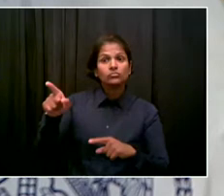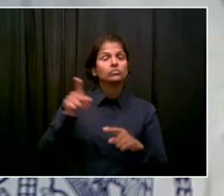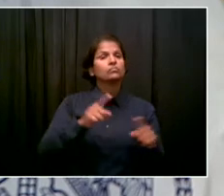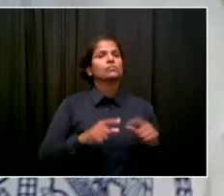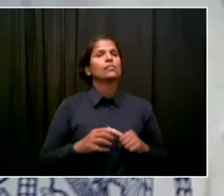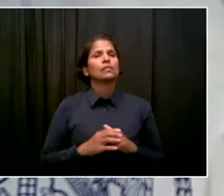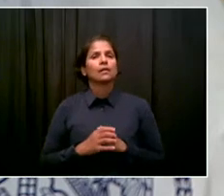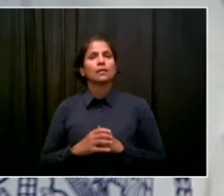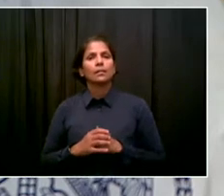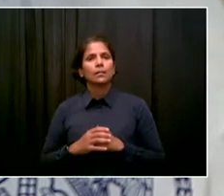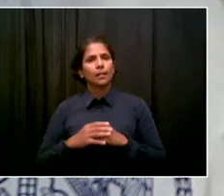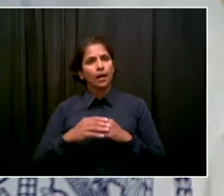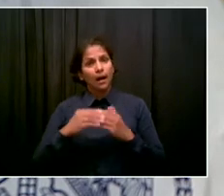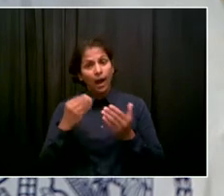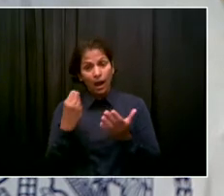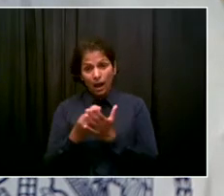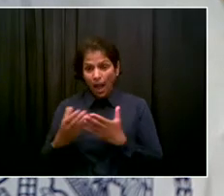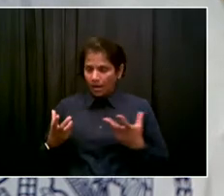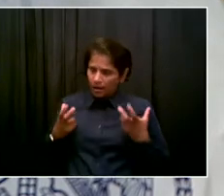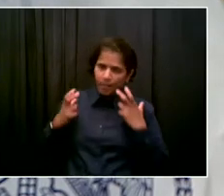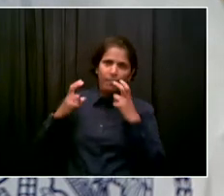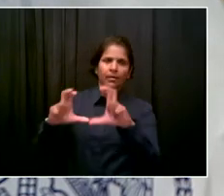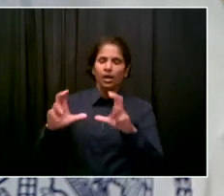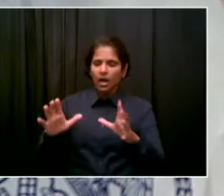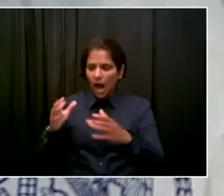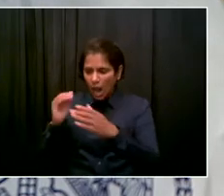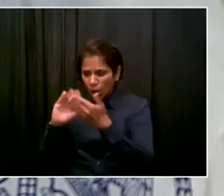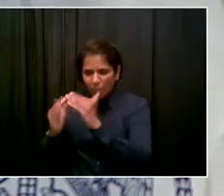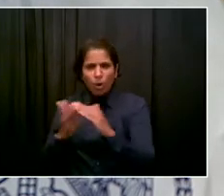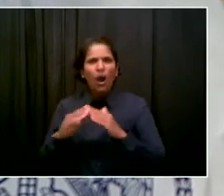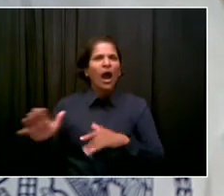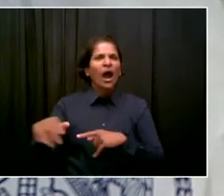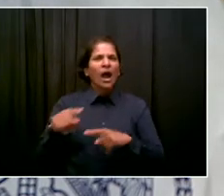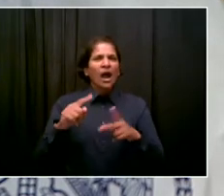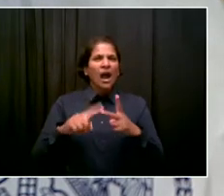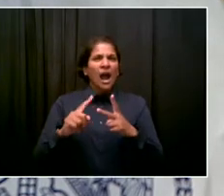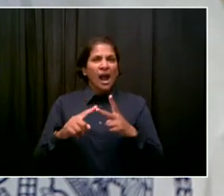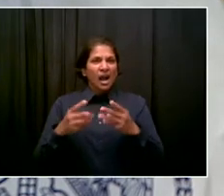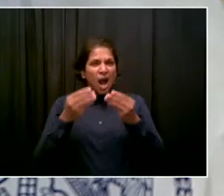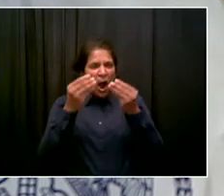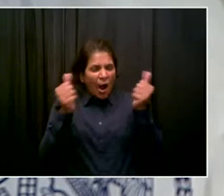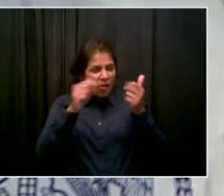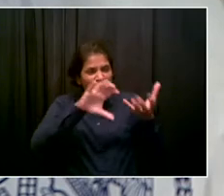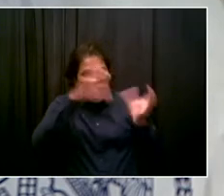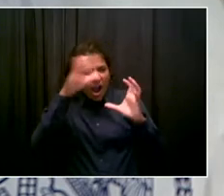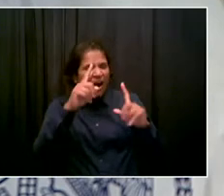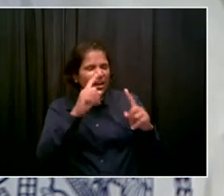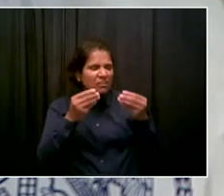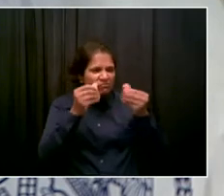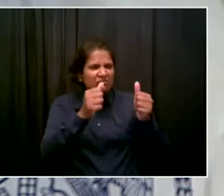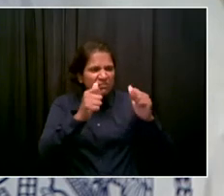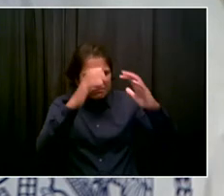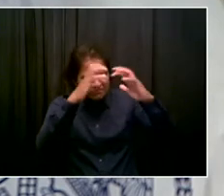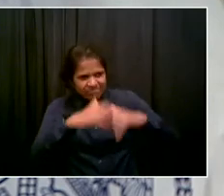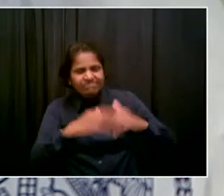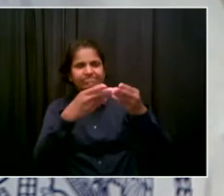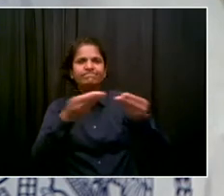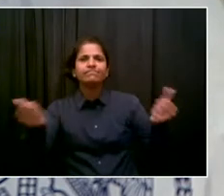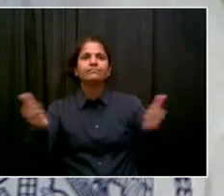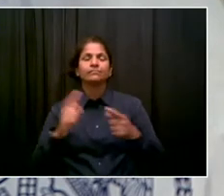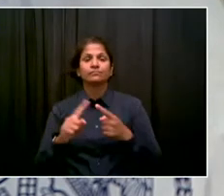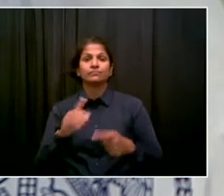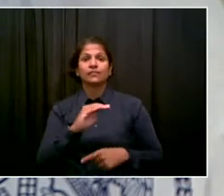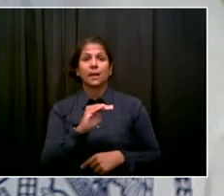violence movement, crisis management system. That's the way forward. I'm watching all the candidates, Sean. And it's not as simple